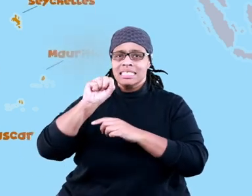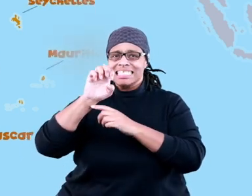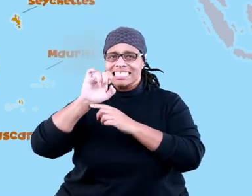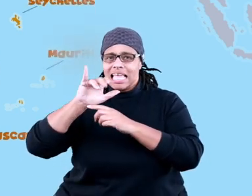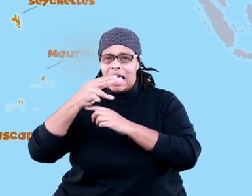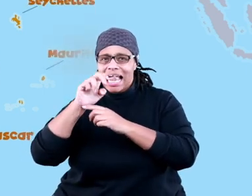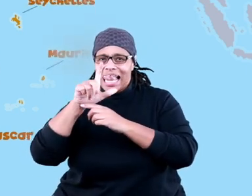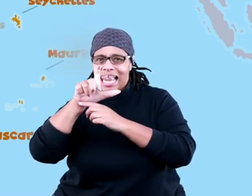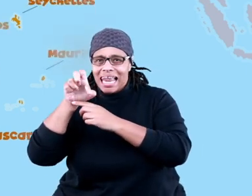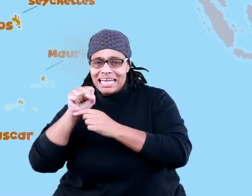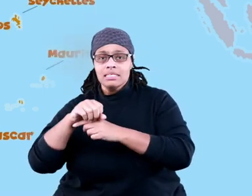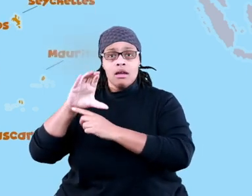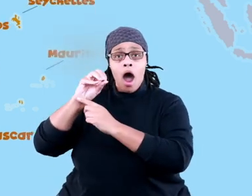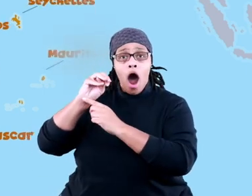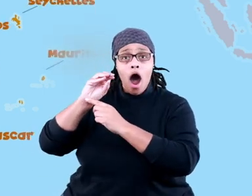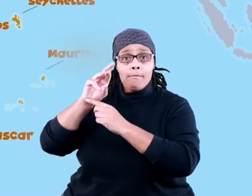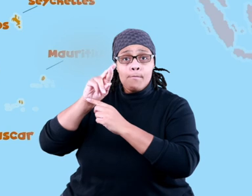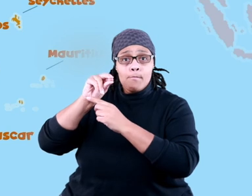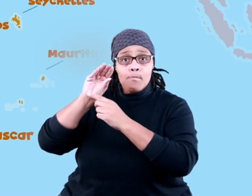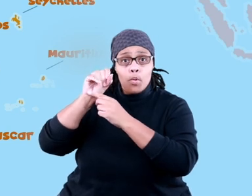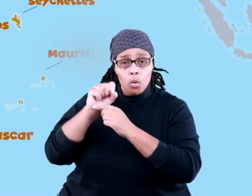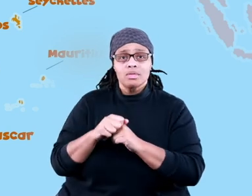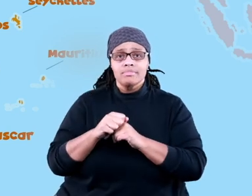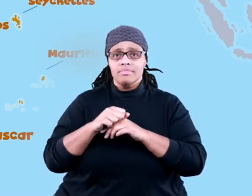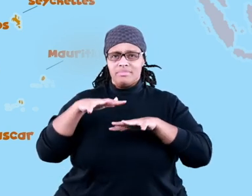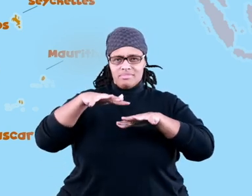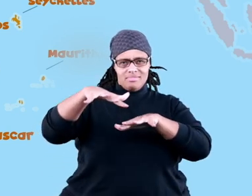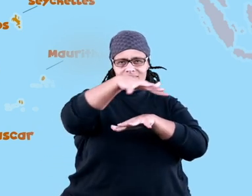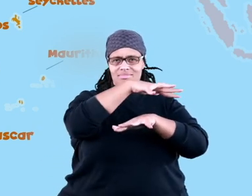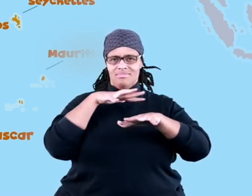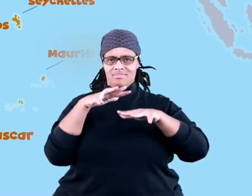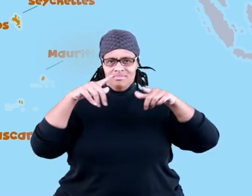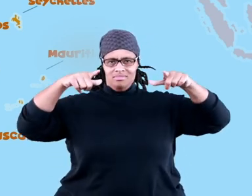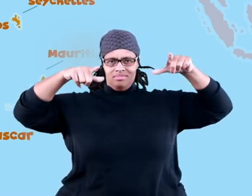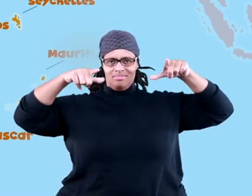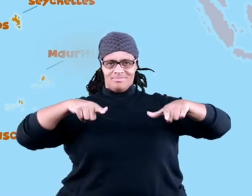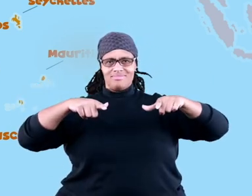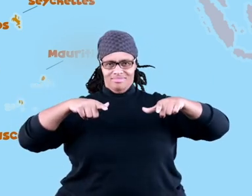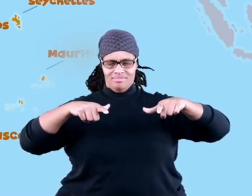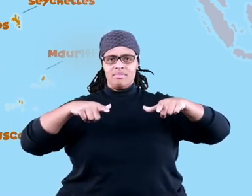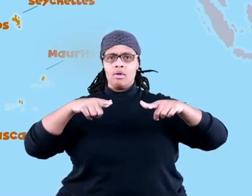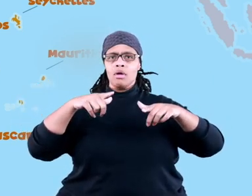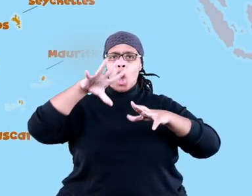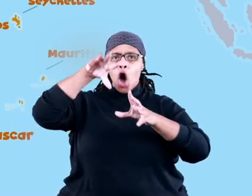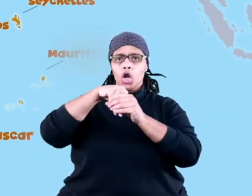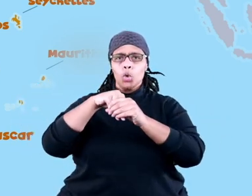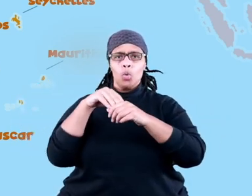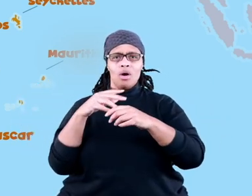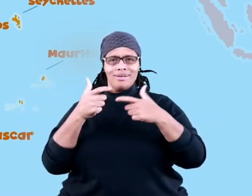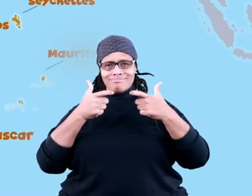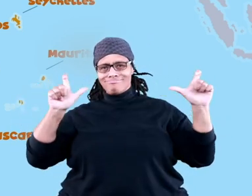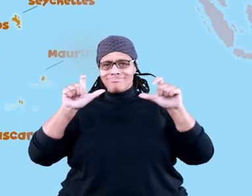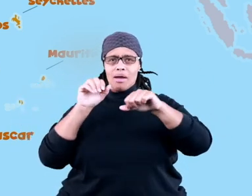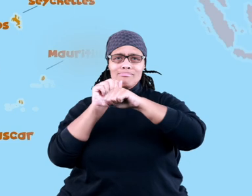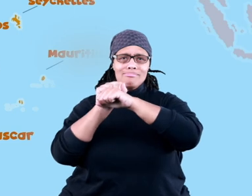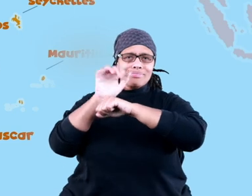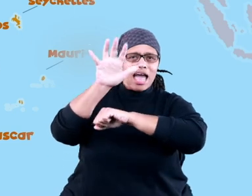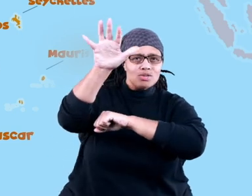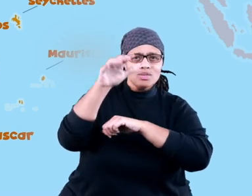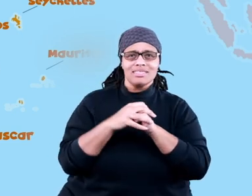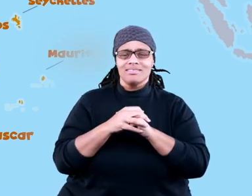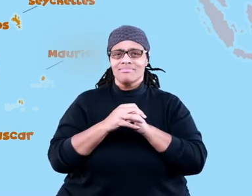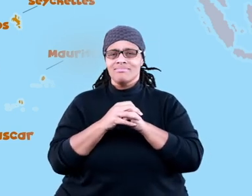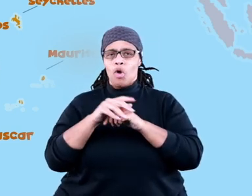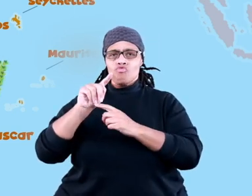Seychelles, and Comoros. The terrain across the continent includes large mountains,